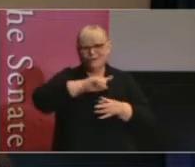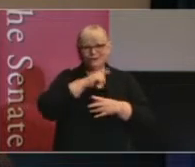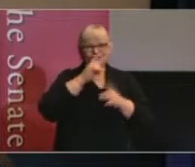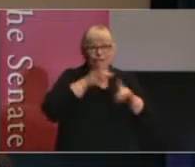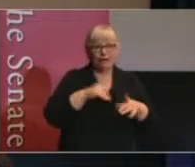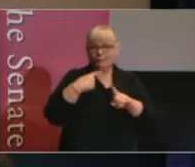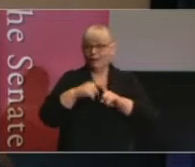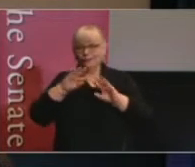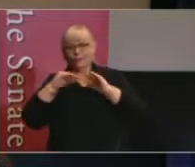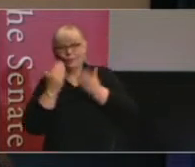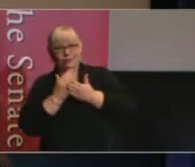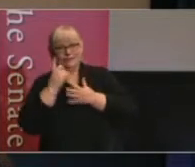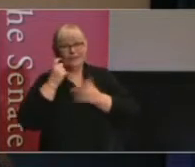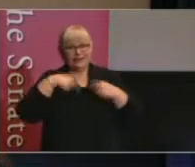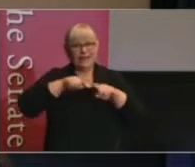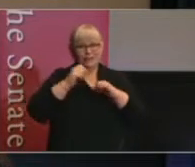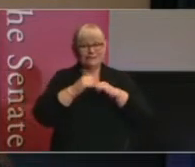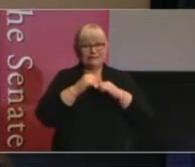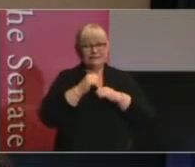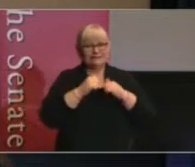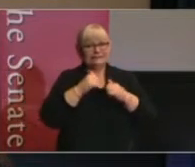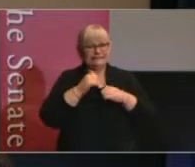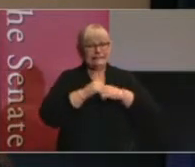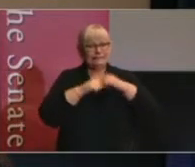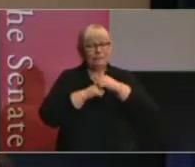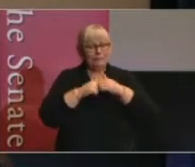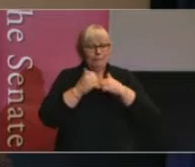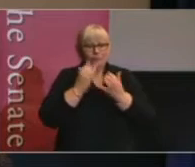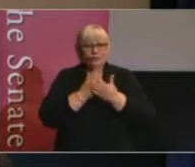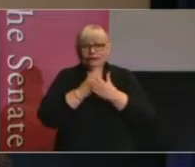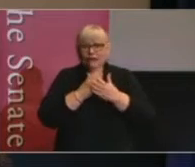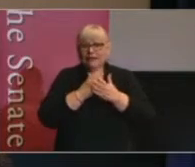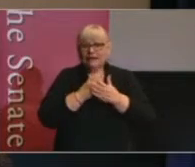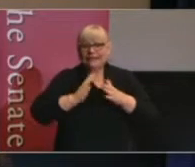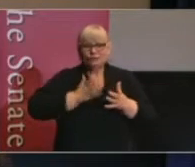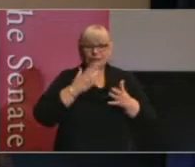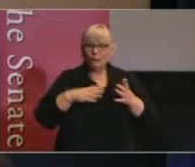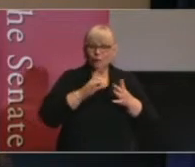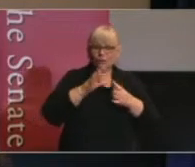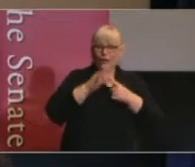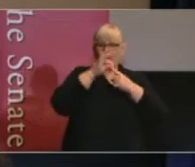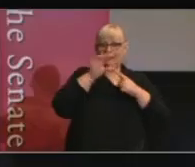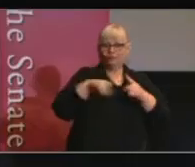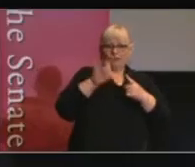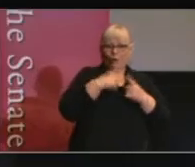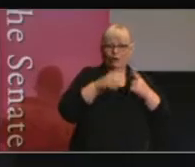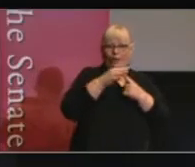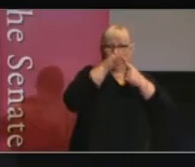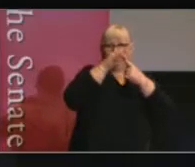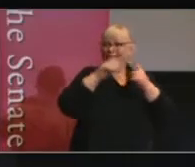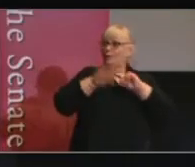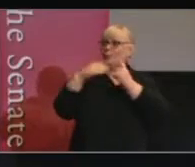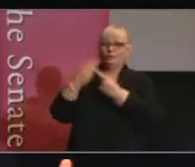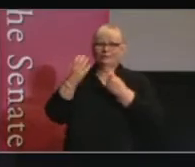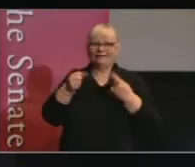to the rest of the world. Because these are quite unique features of the federal system. And these are the exciting features that